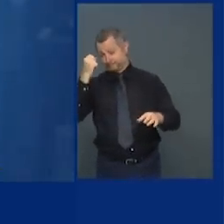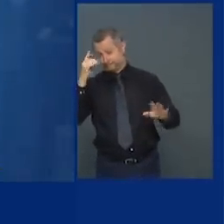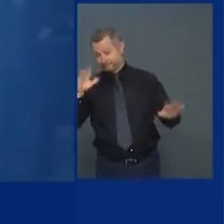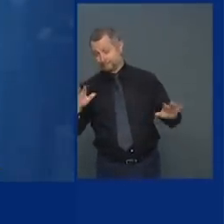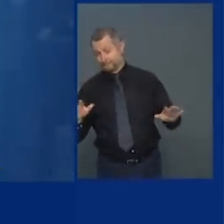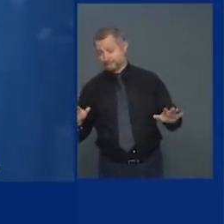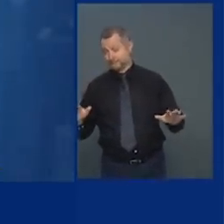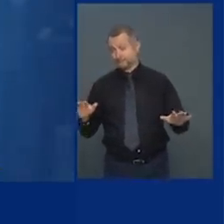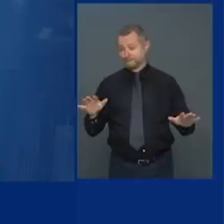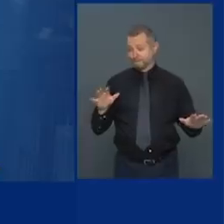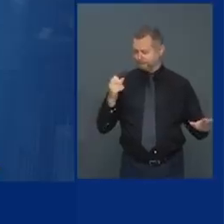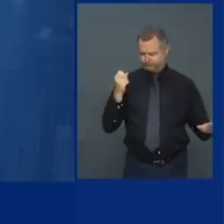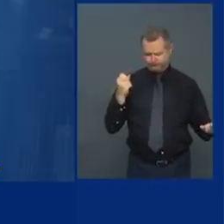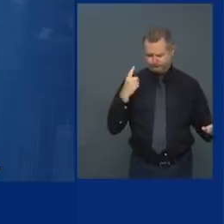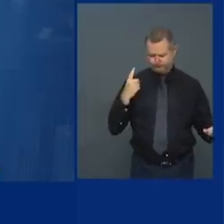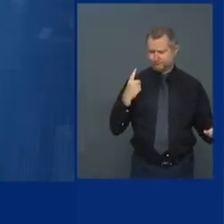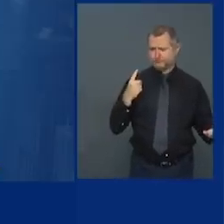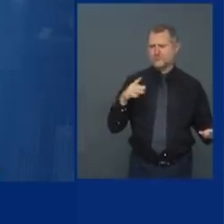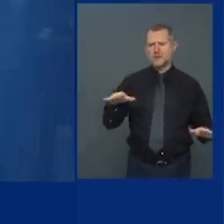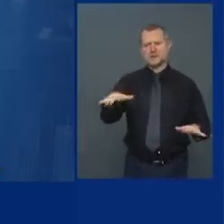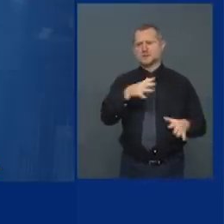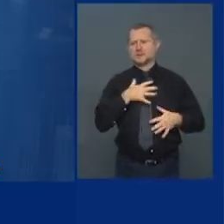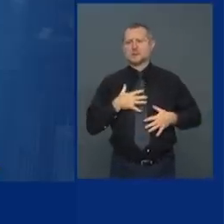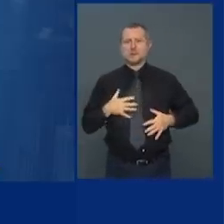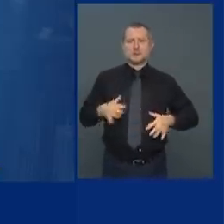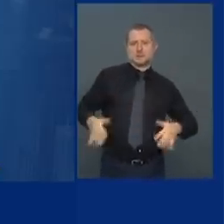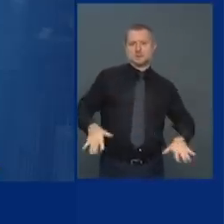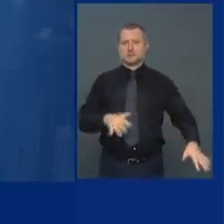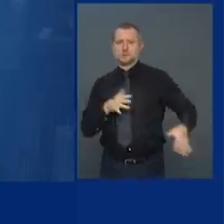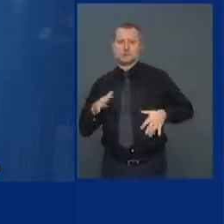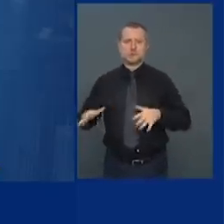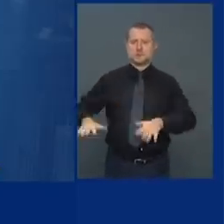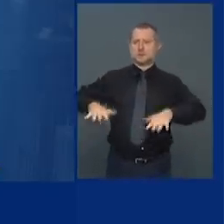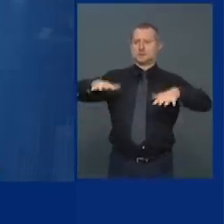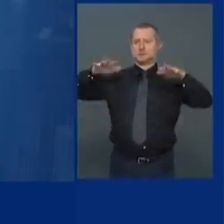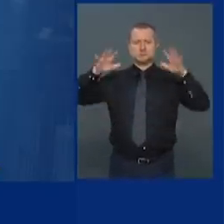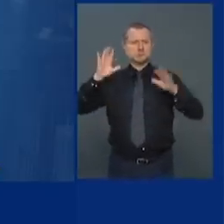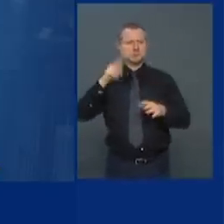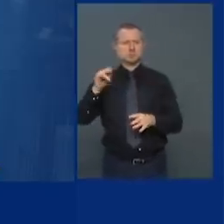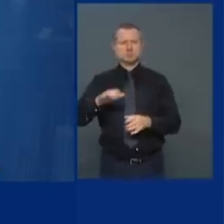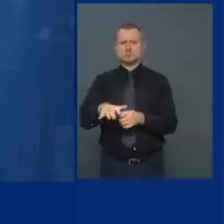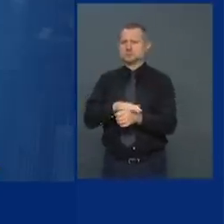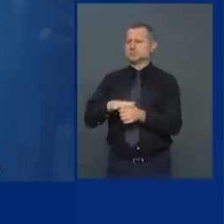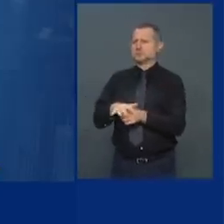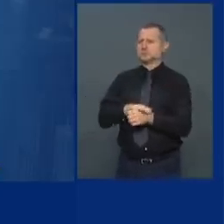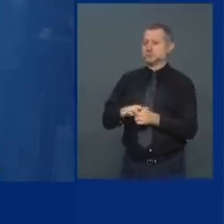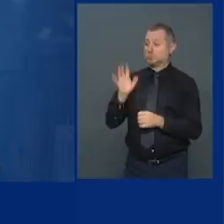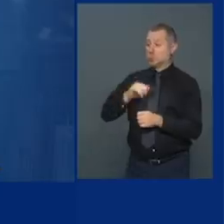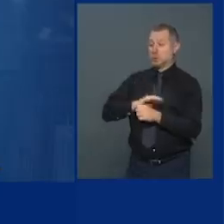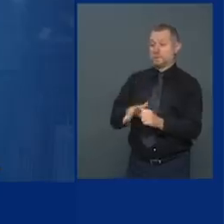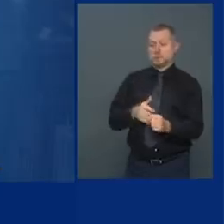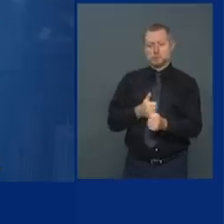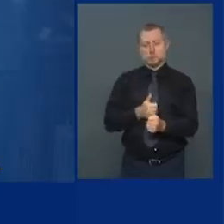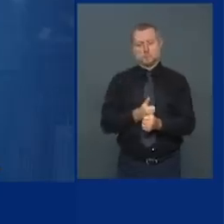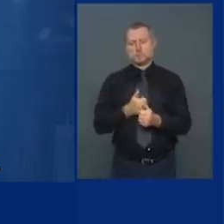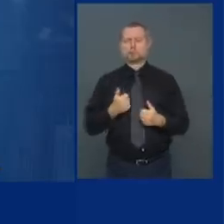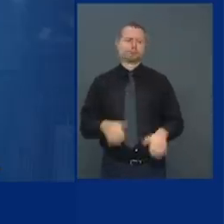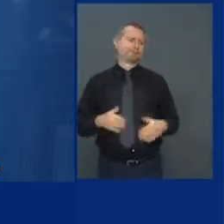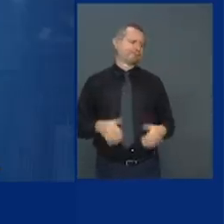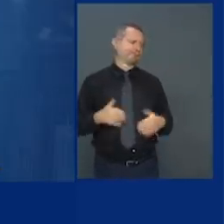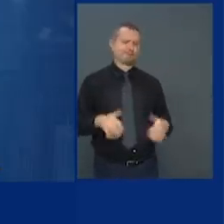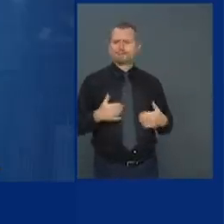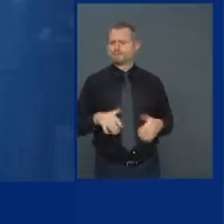I understand there's a high level of anxiety in New York City. COVID has been very disruptive